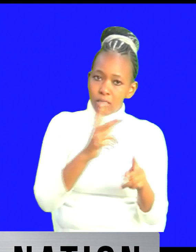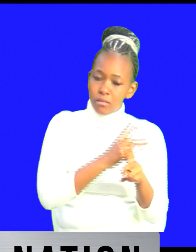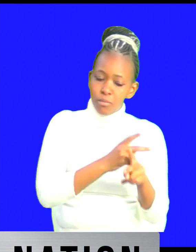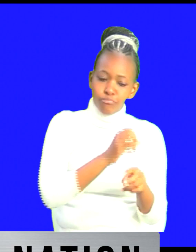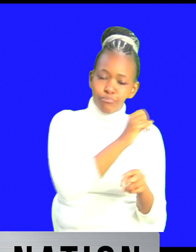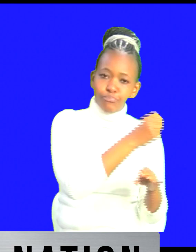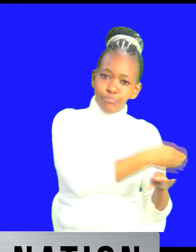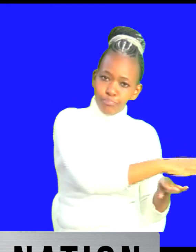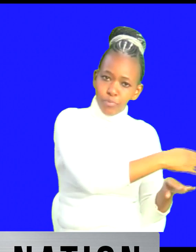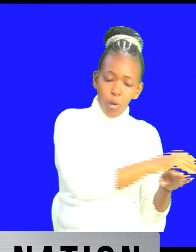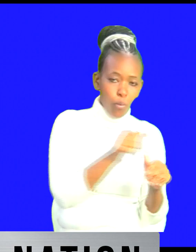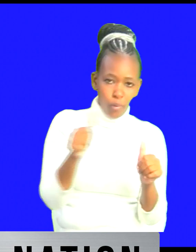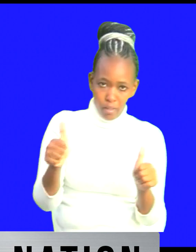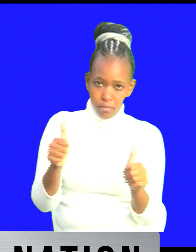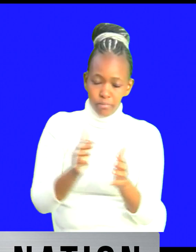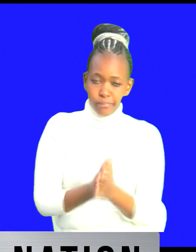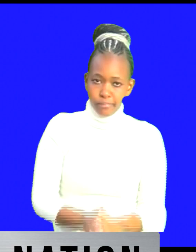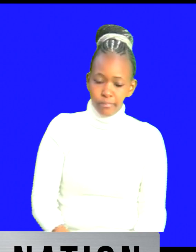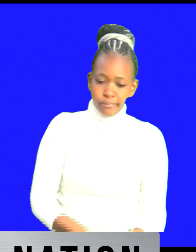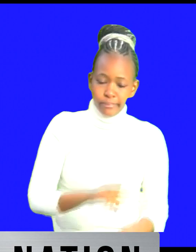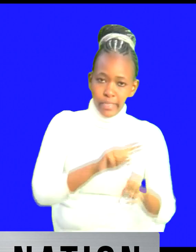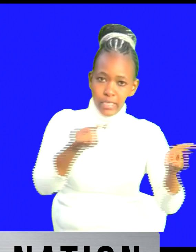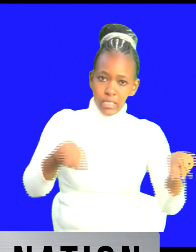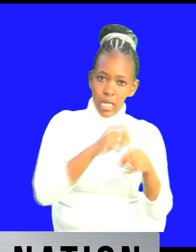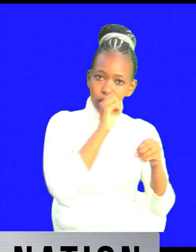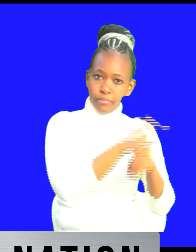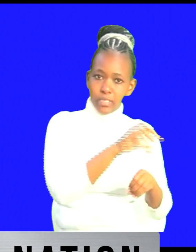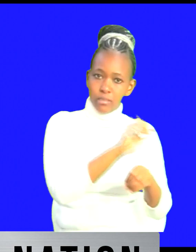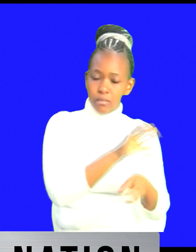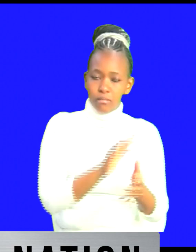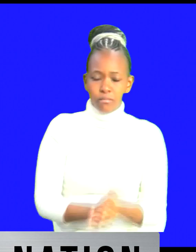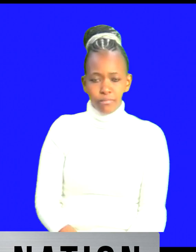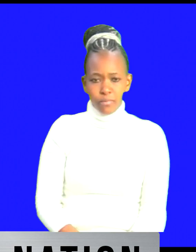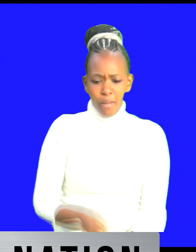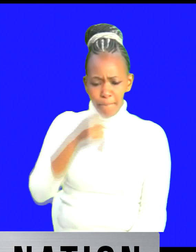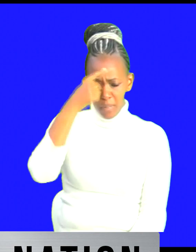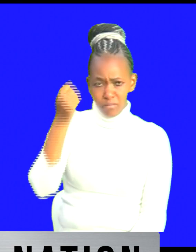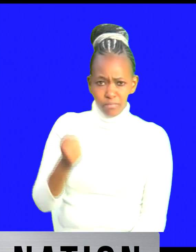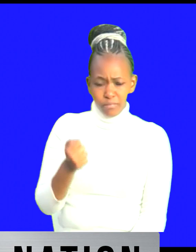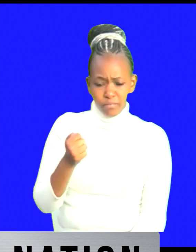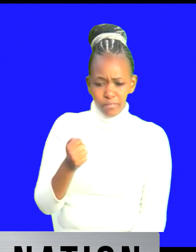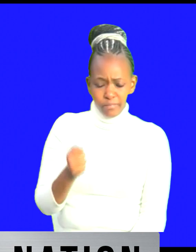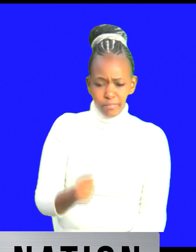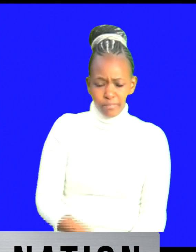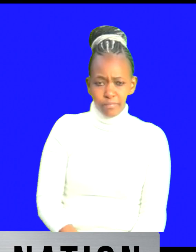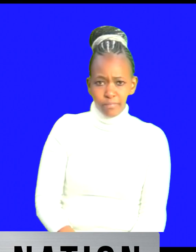where it's supposed to be put in the organic dust being part okay so because and i suspect whoever is